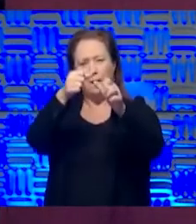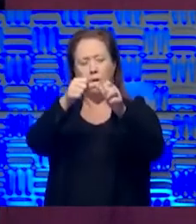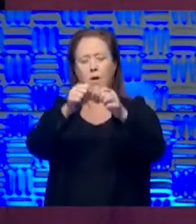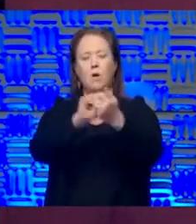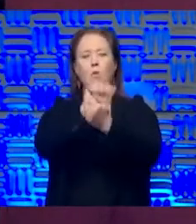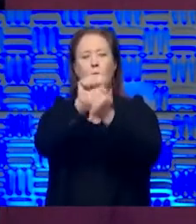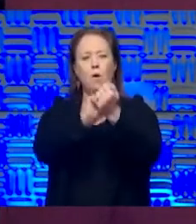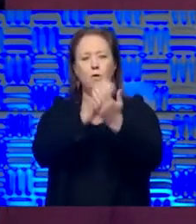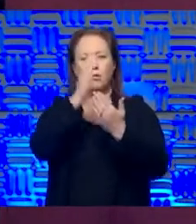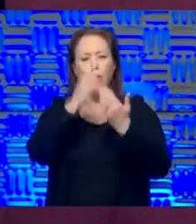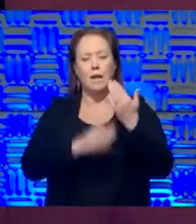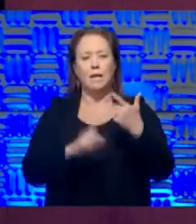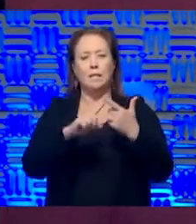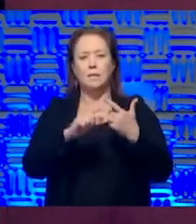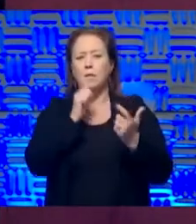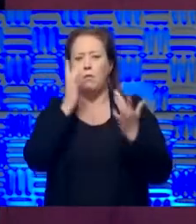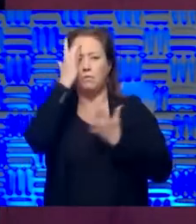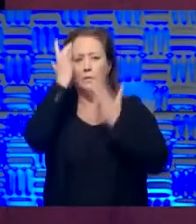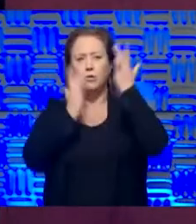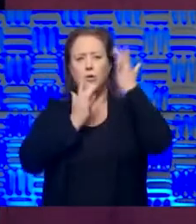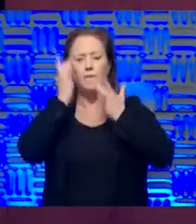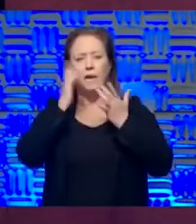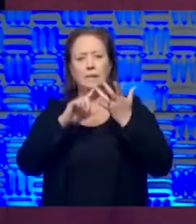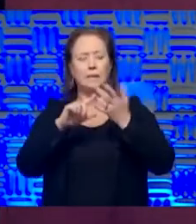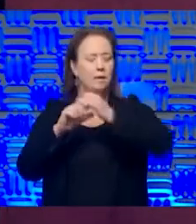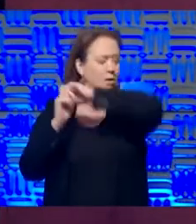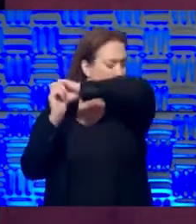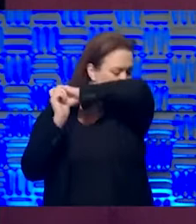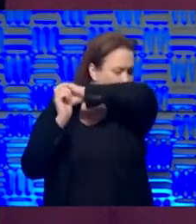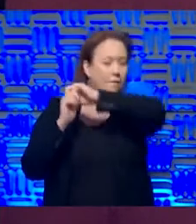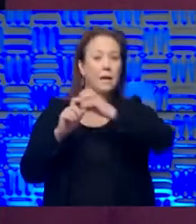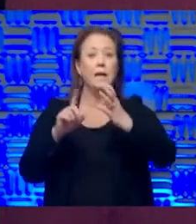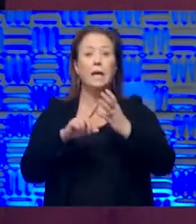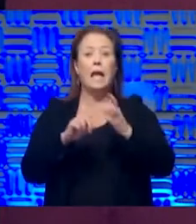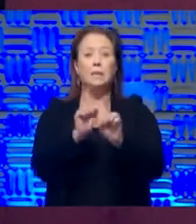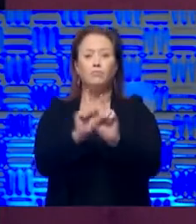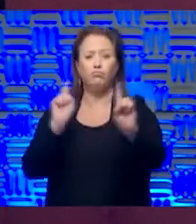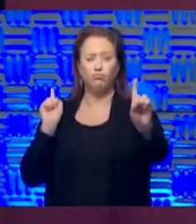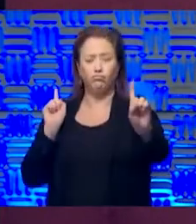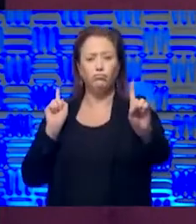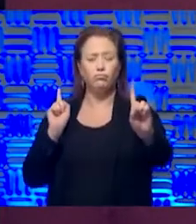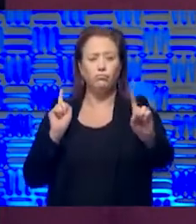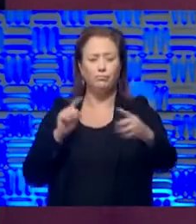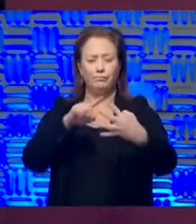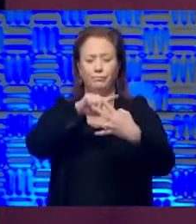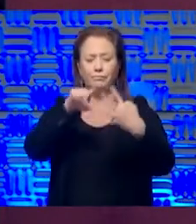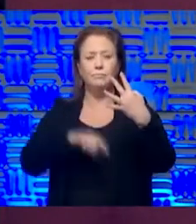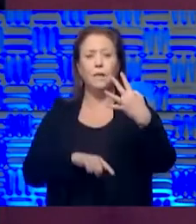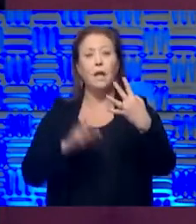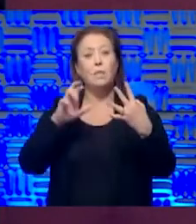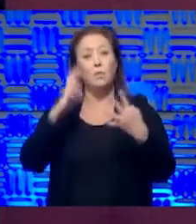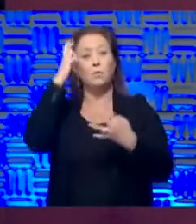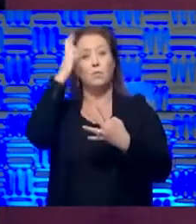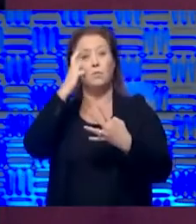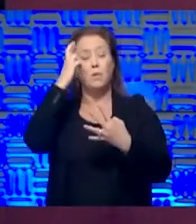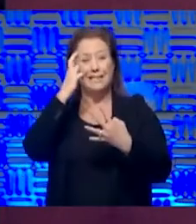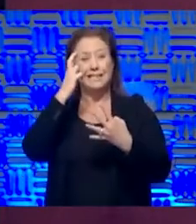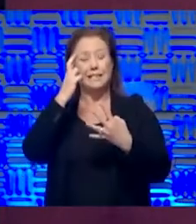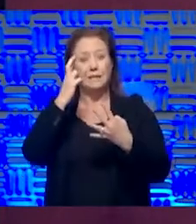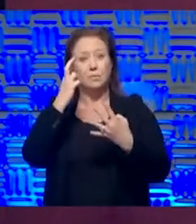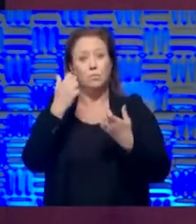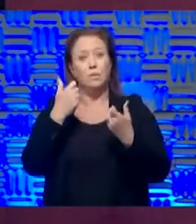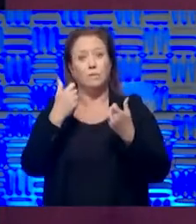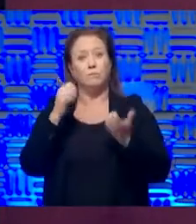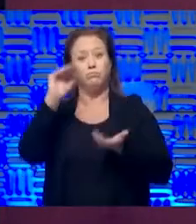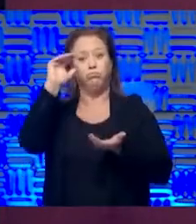wash your hands. Don't touch your face, cough into your elbow and maintain social distancing. Those are the reasons we've been able to try